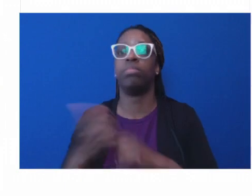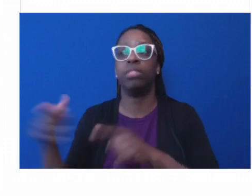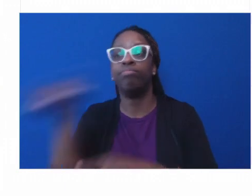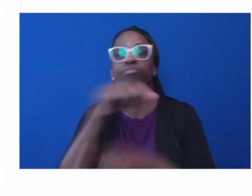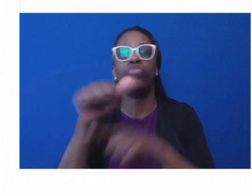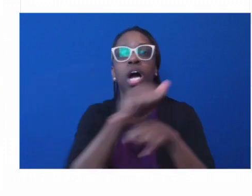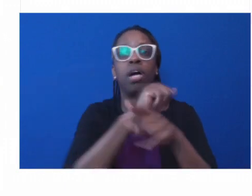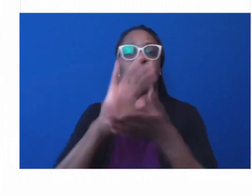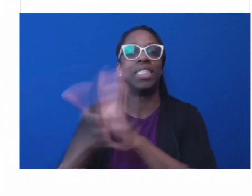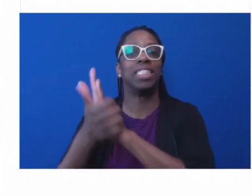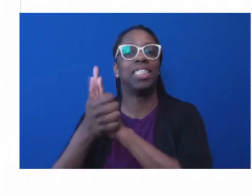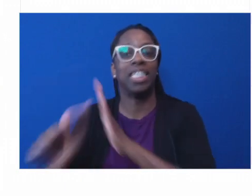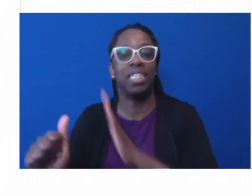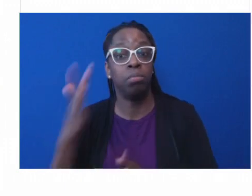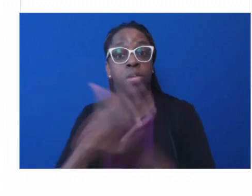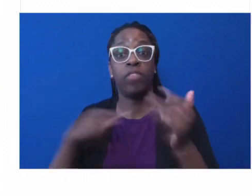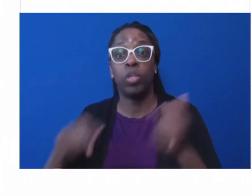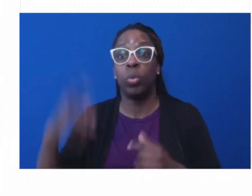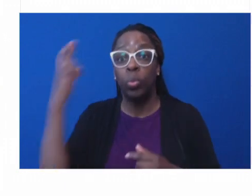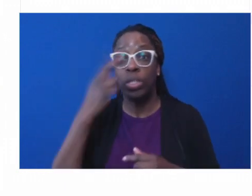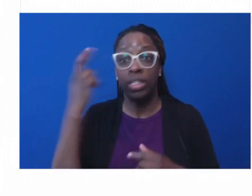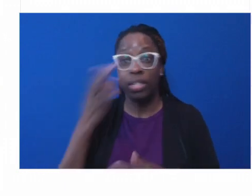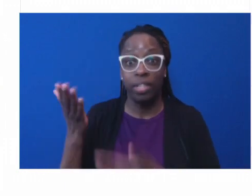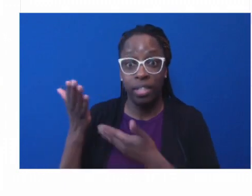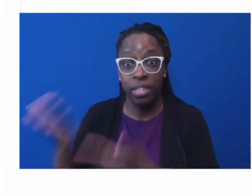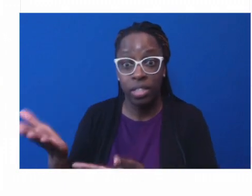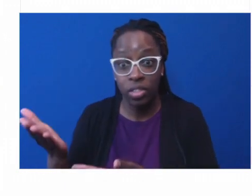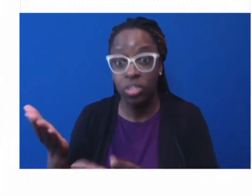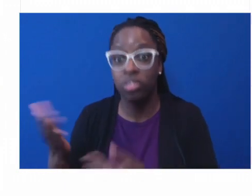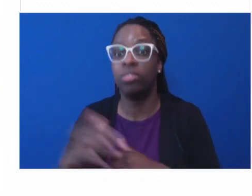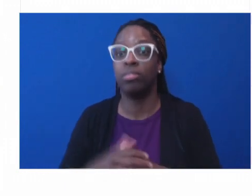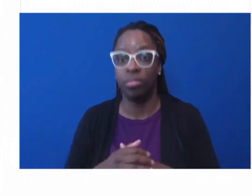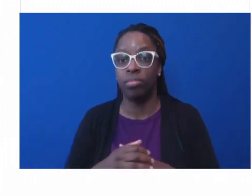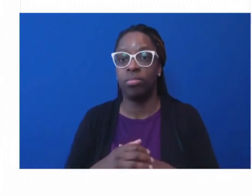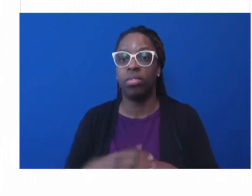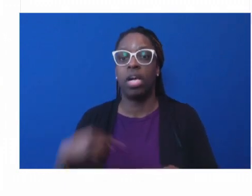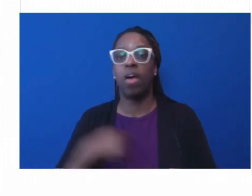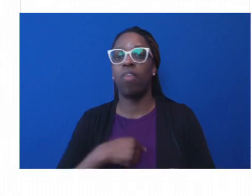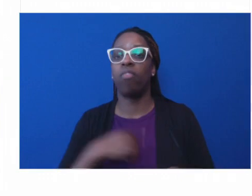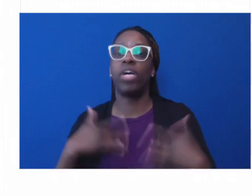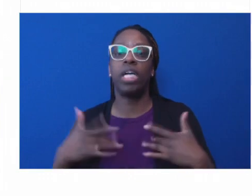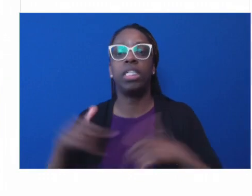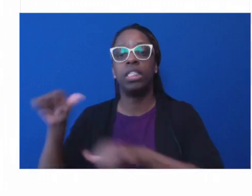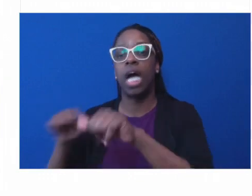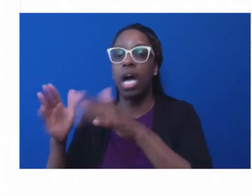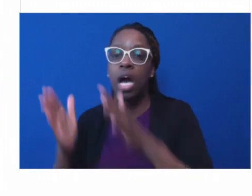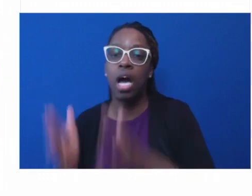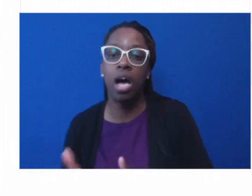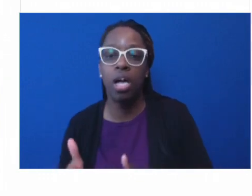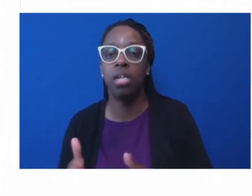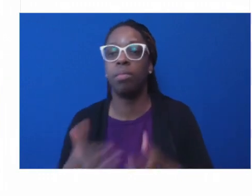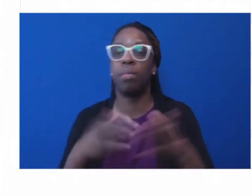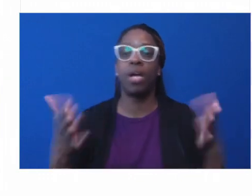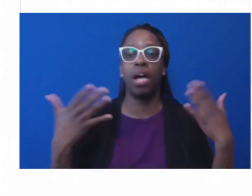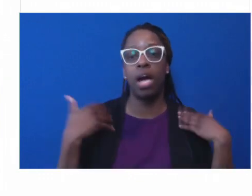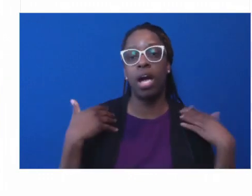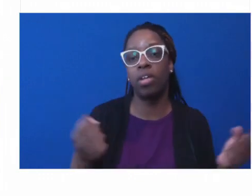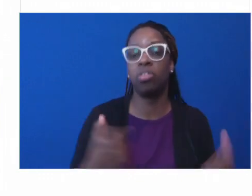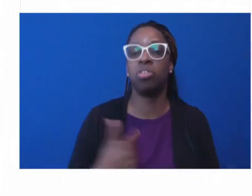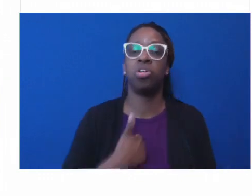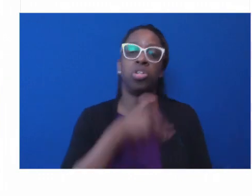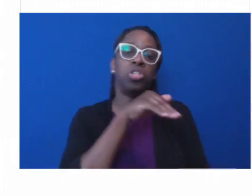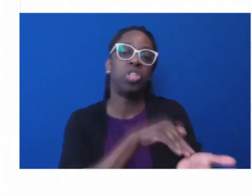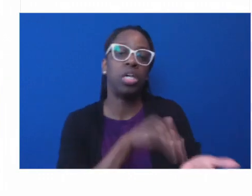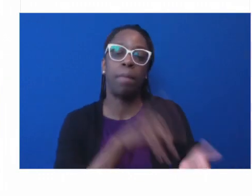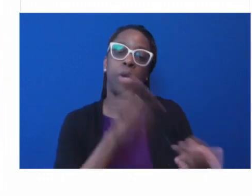we felt that, look, we're the scientists and we're the public health practitioners, we're the doctors, just trust us. You you put on your white coat, just